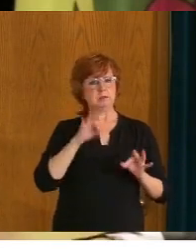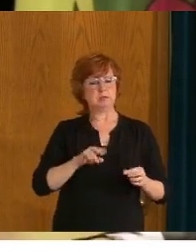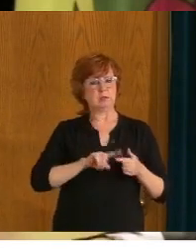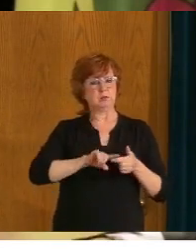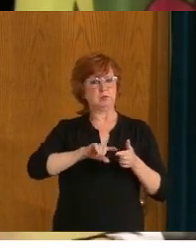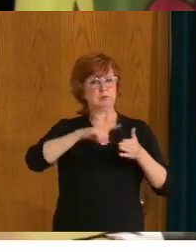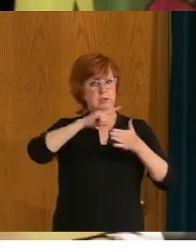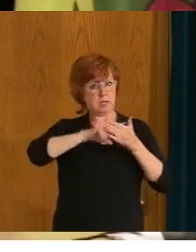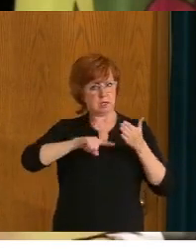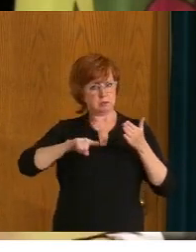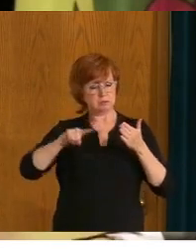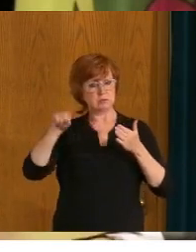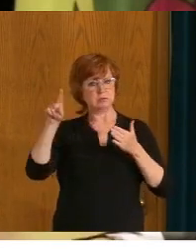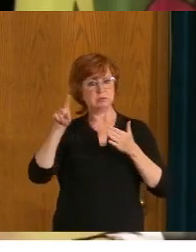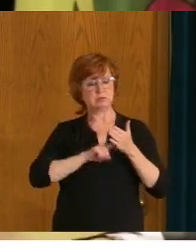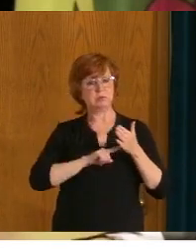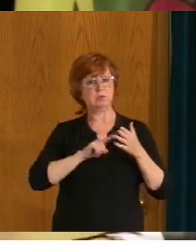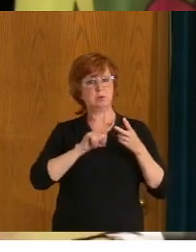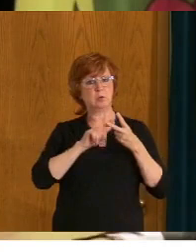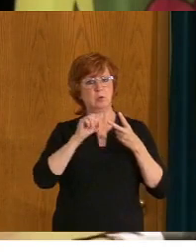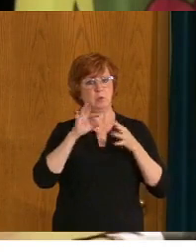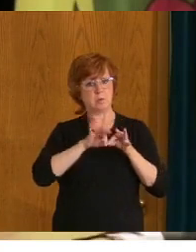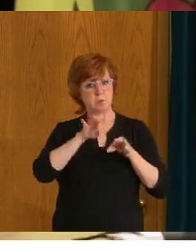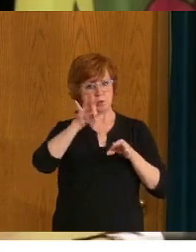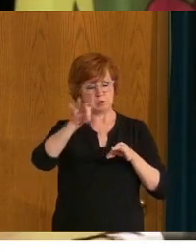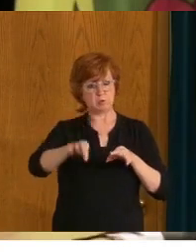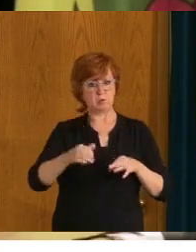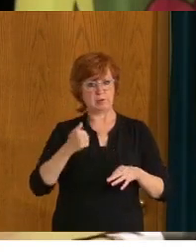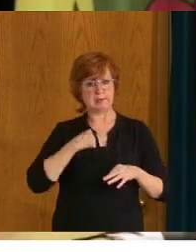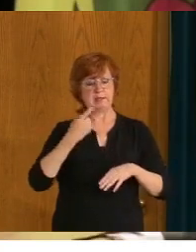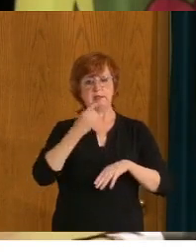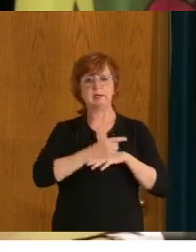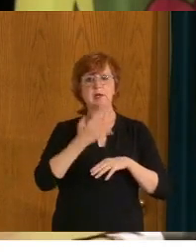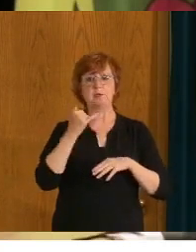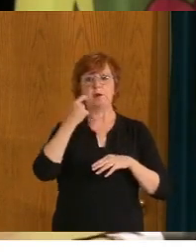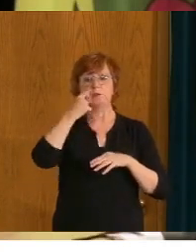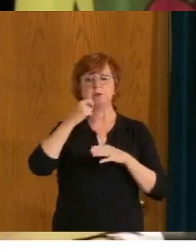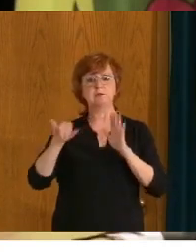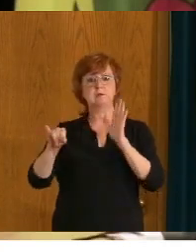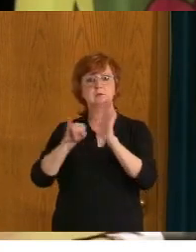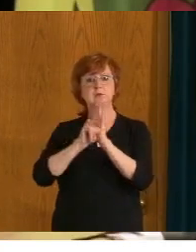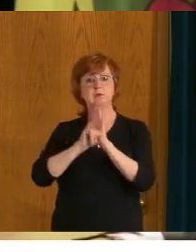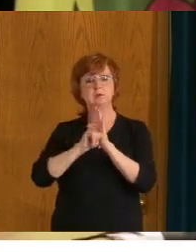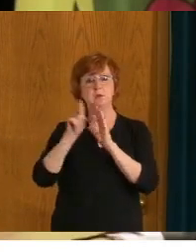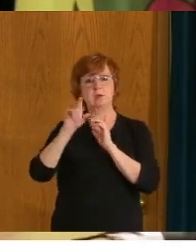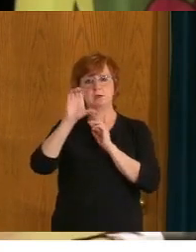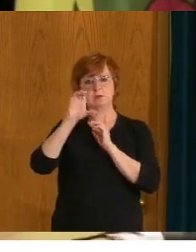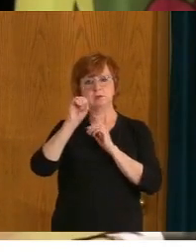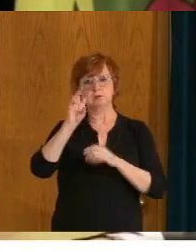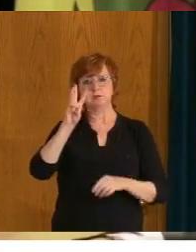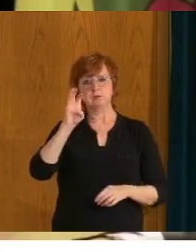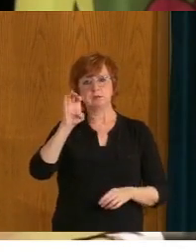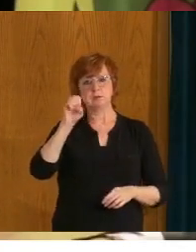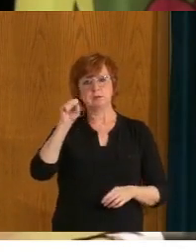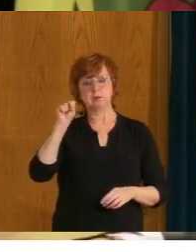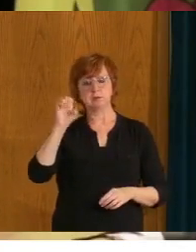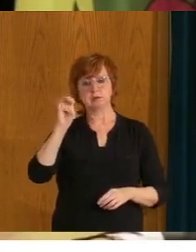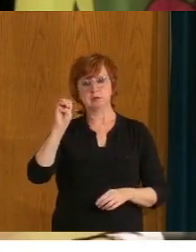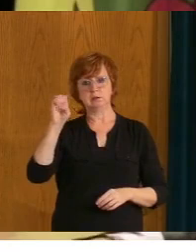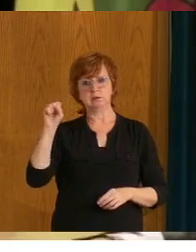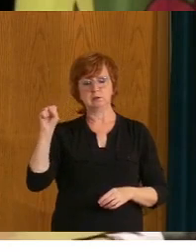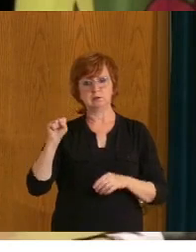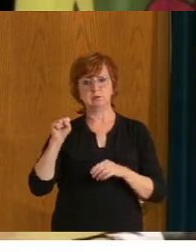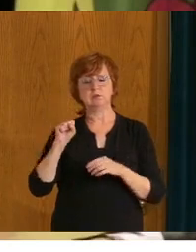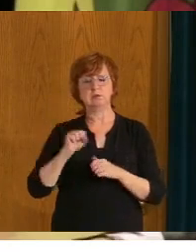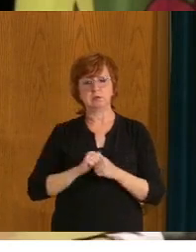recent findings, uh, that we've seen at palaces, other places, kind of, first of all, wondering what you think of those decisions,